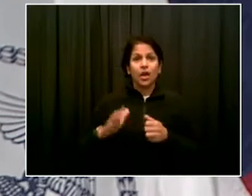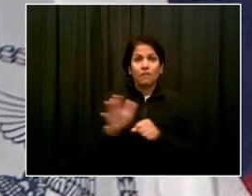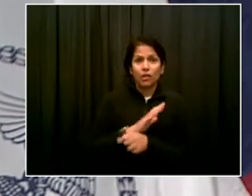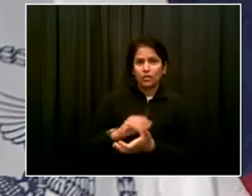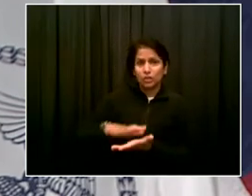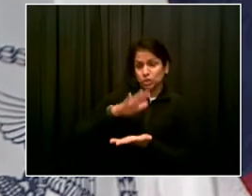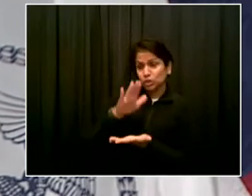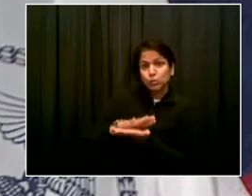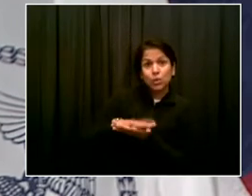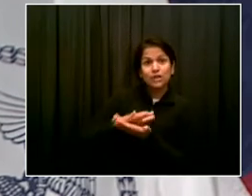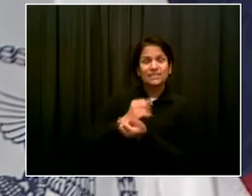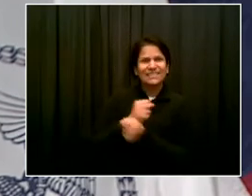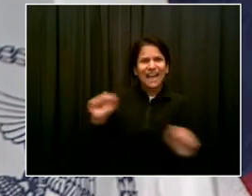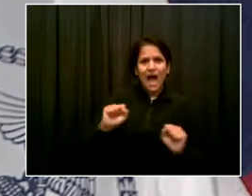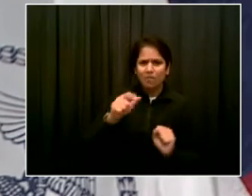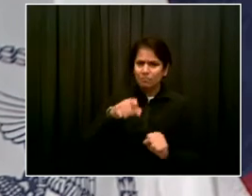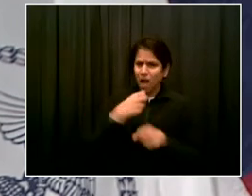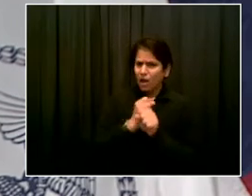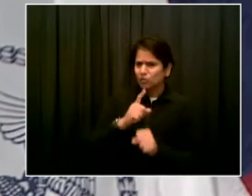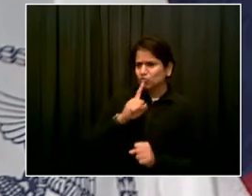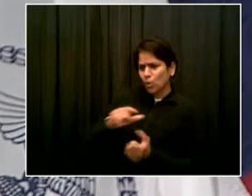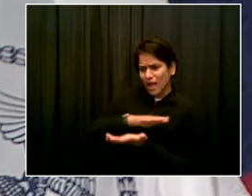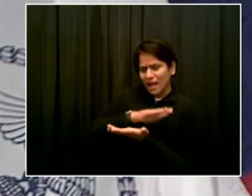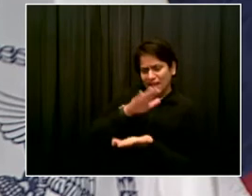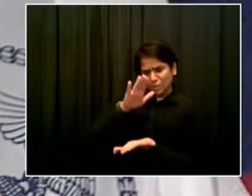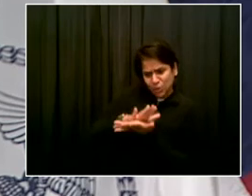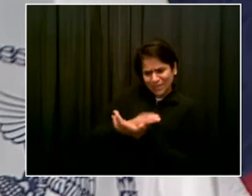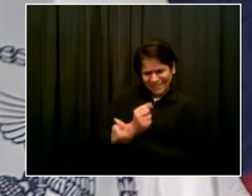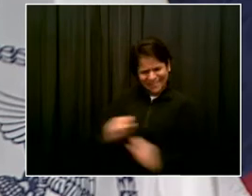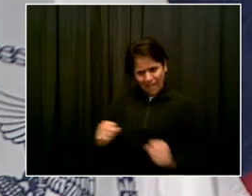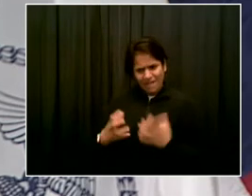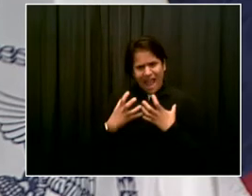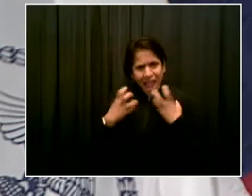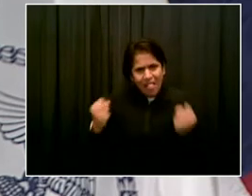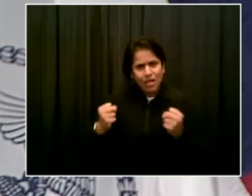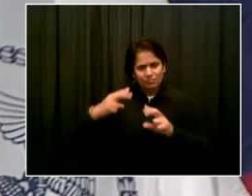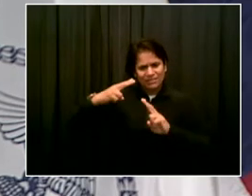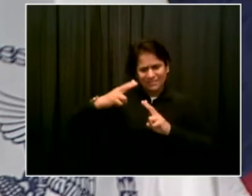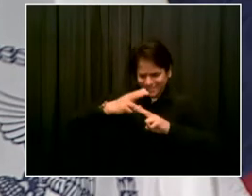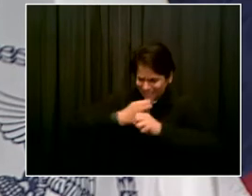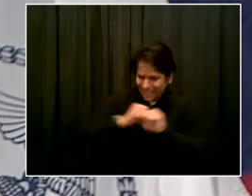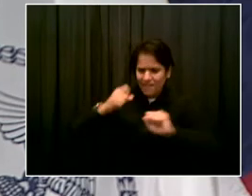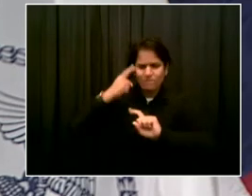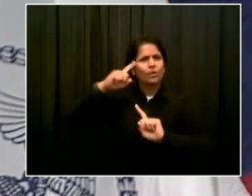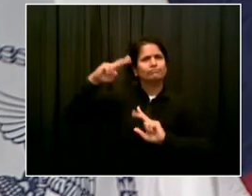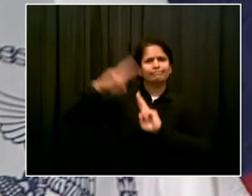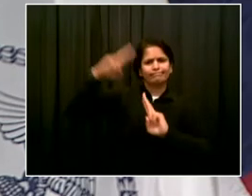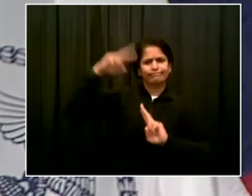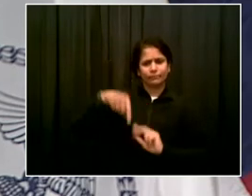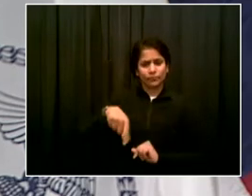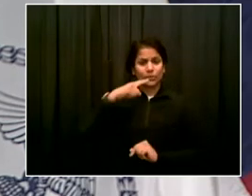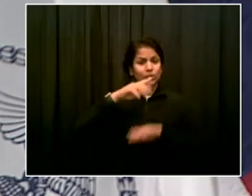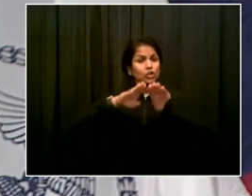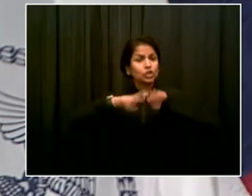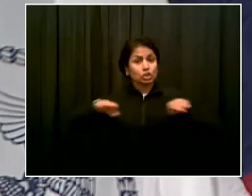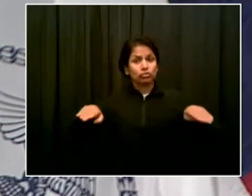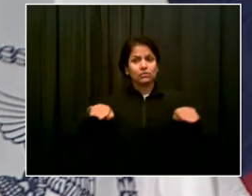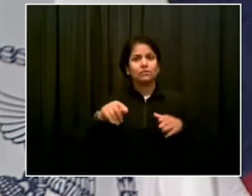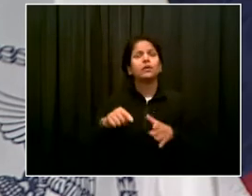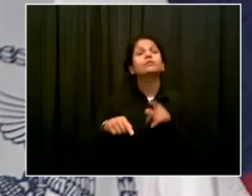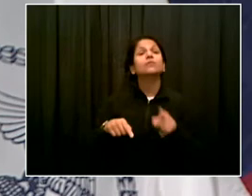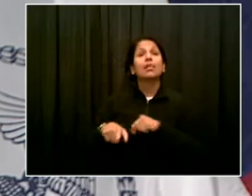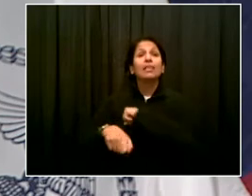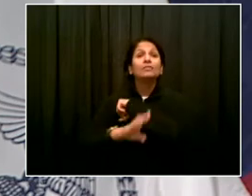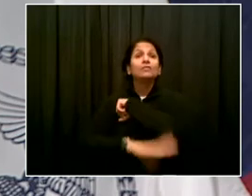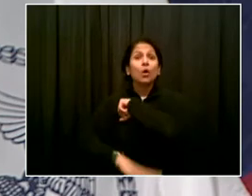that gold standard of health and safety measures we put together. I'm really excited about the fall. I think we're going to be in much,